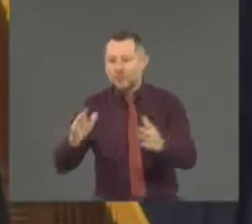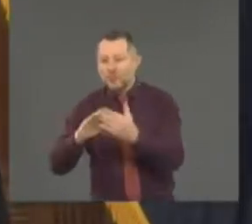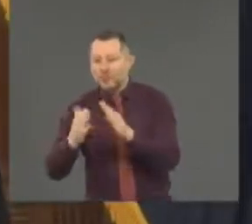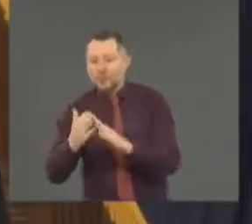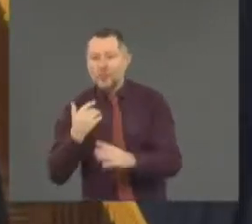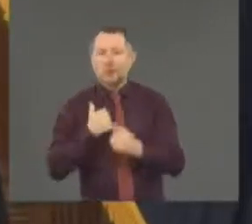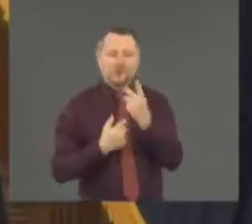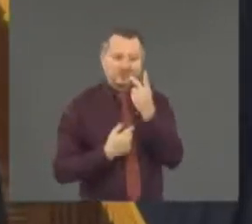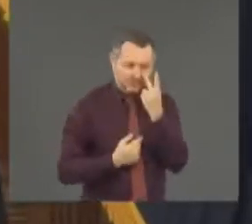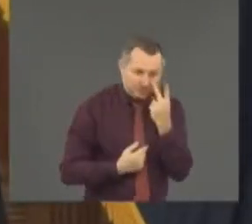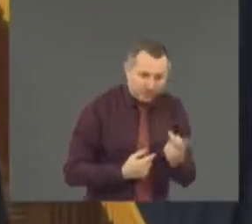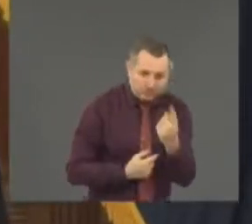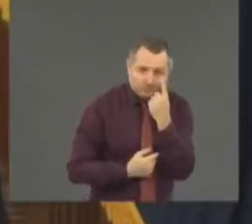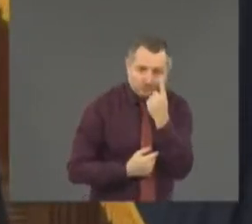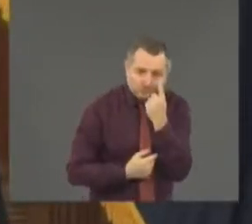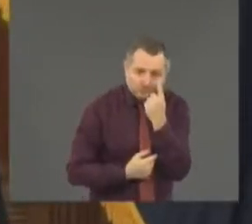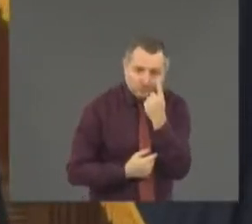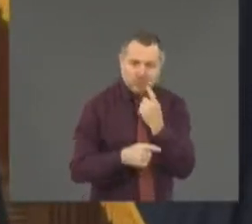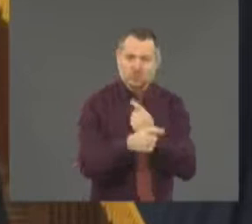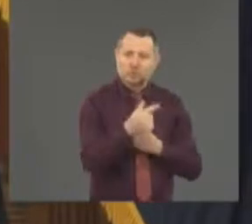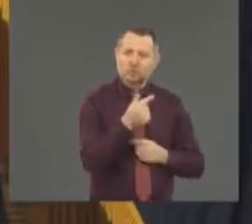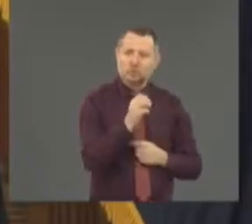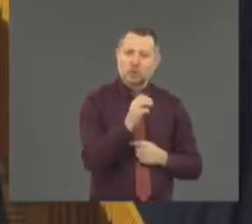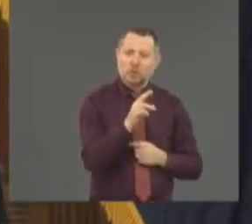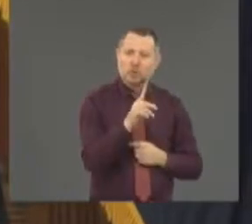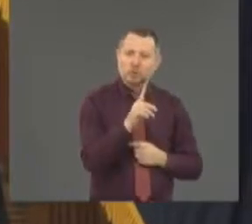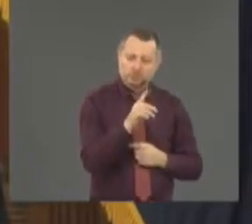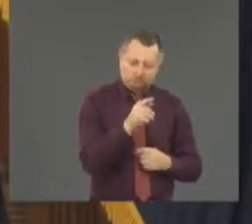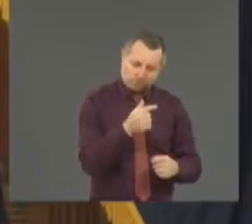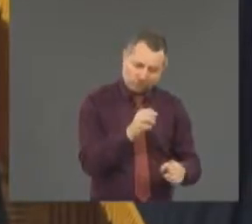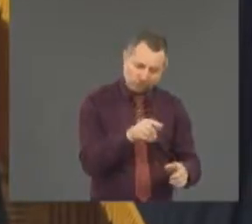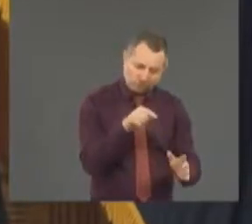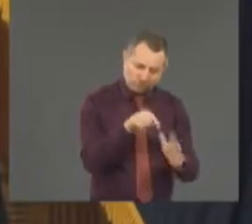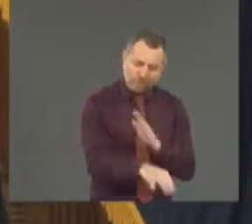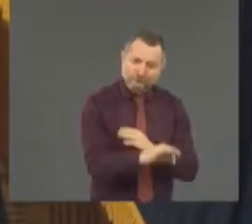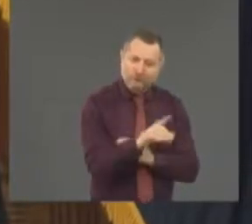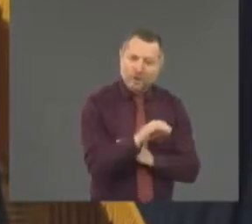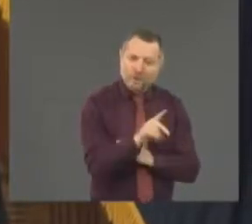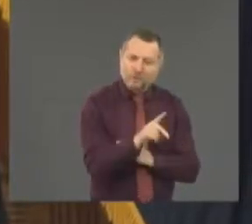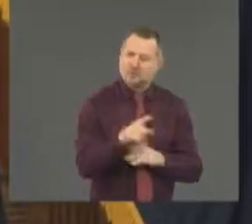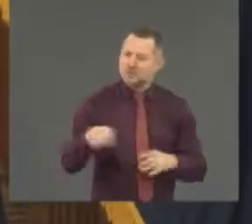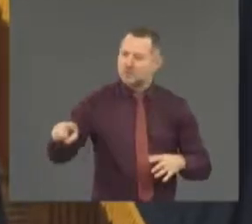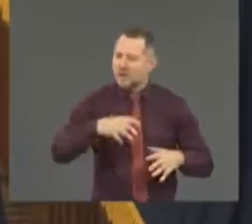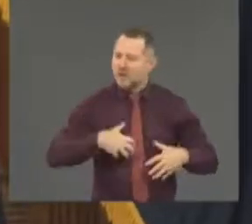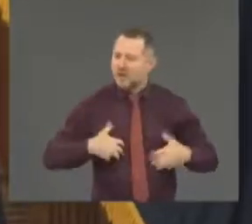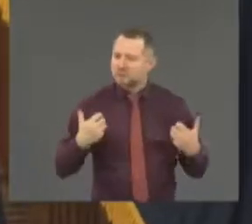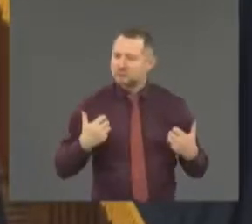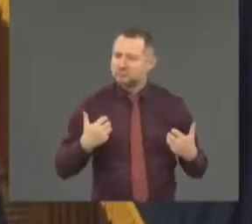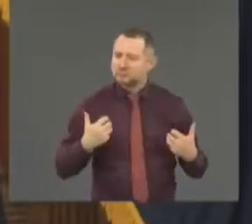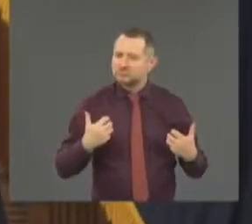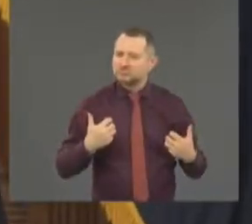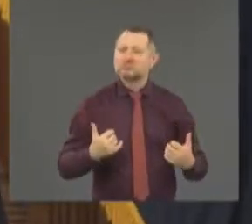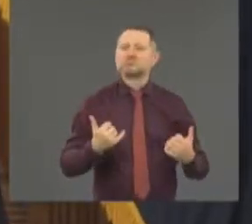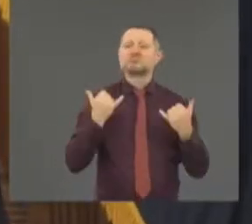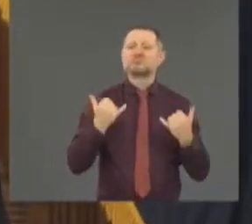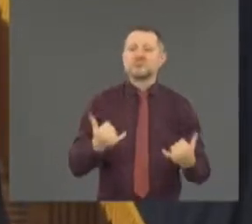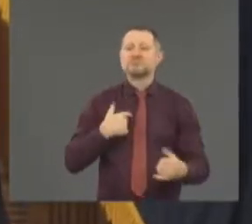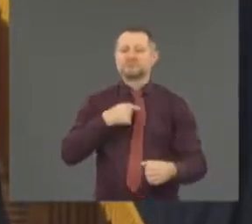killing. We are also outraged. And we are going to do something about it.